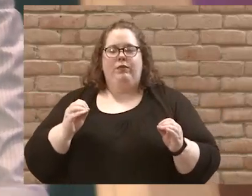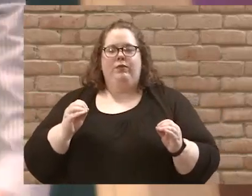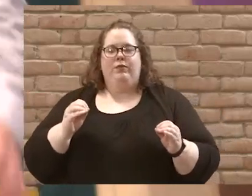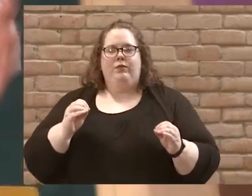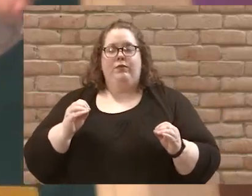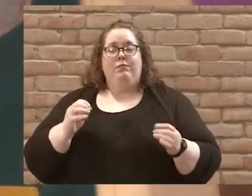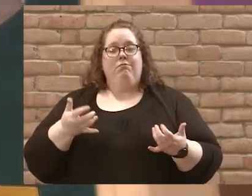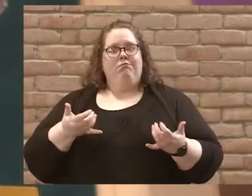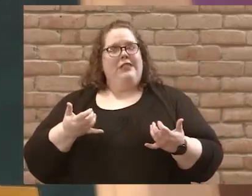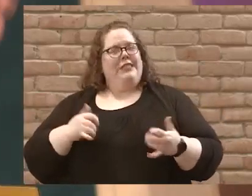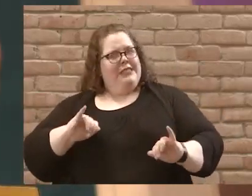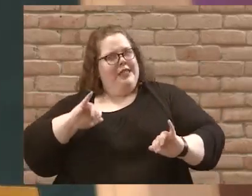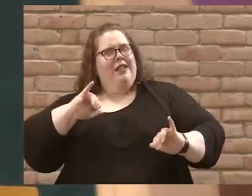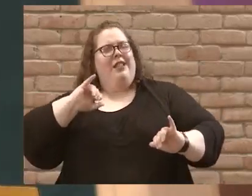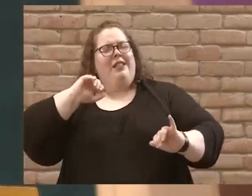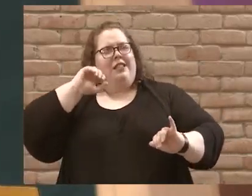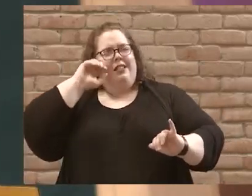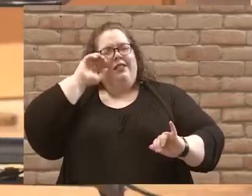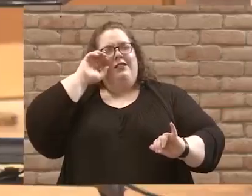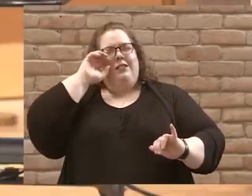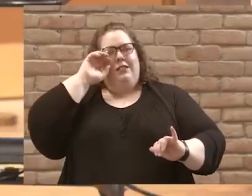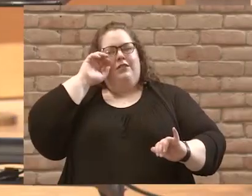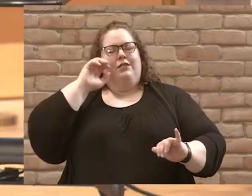And yet, like is always the case,